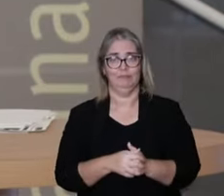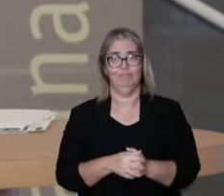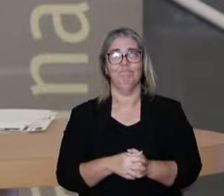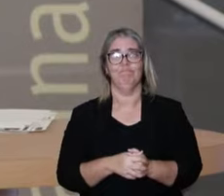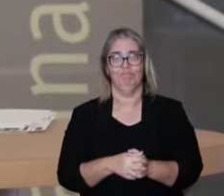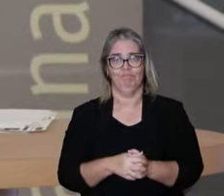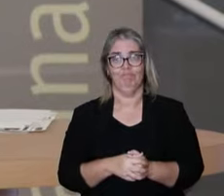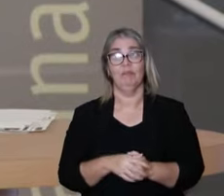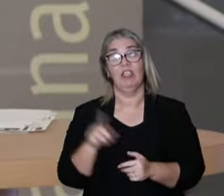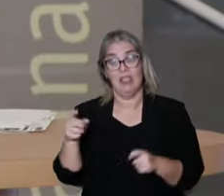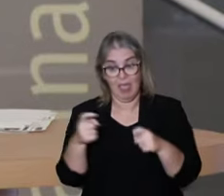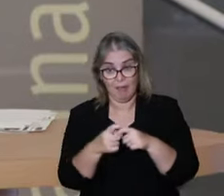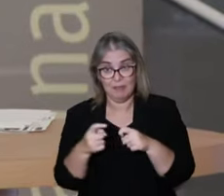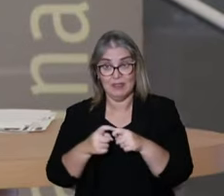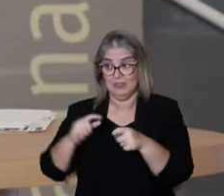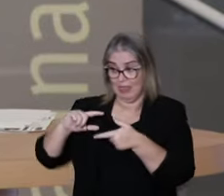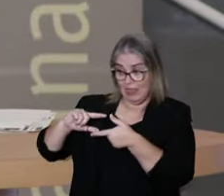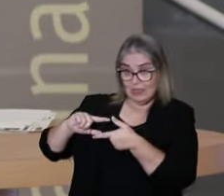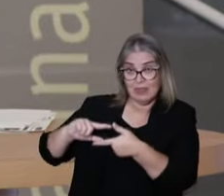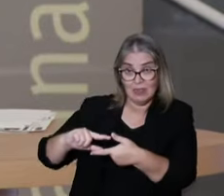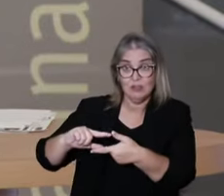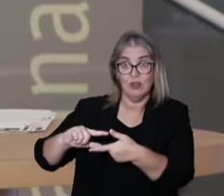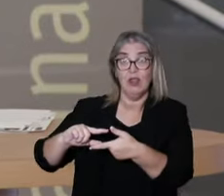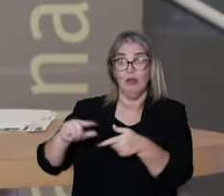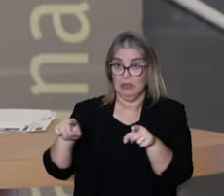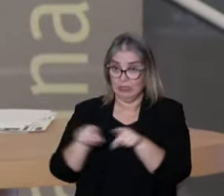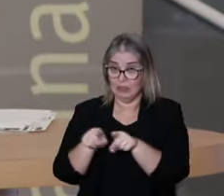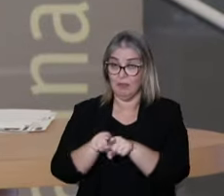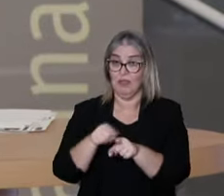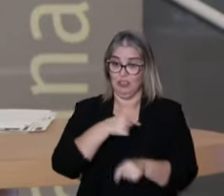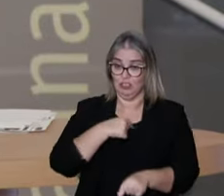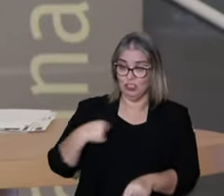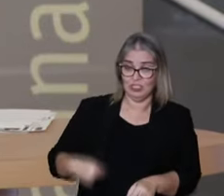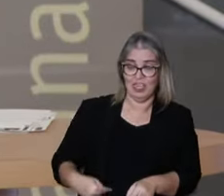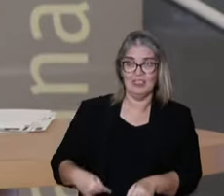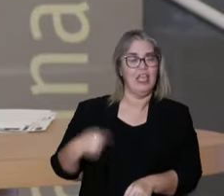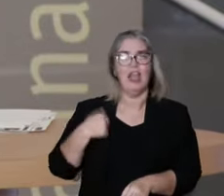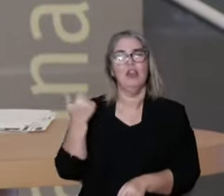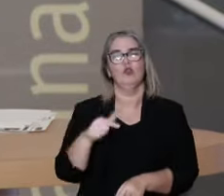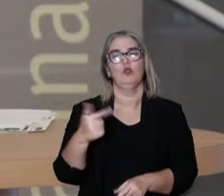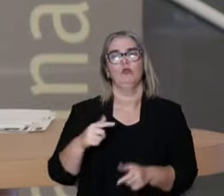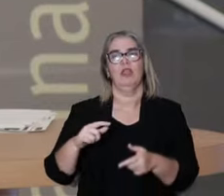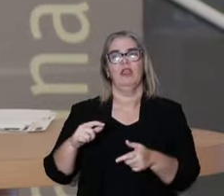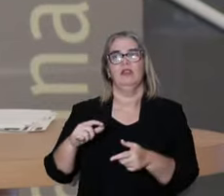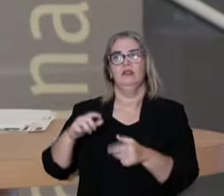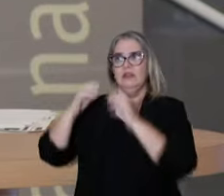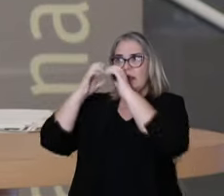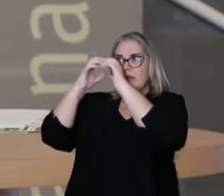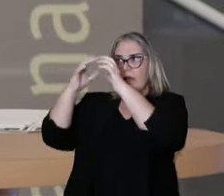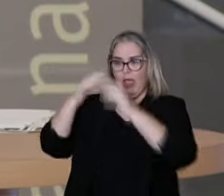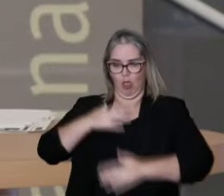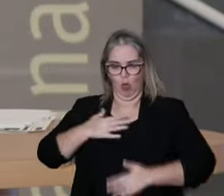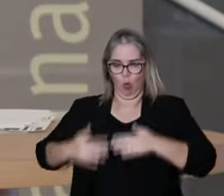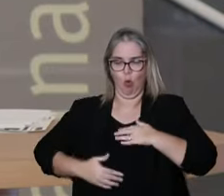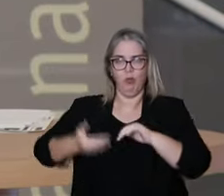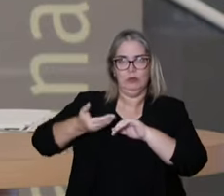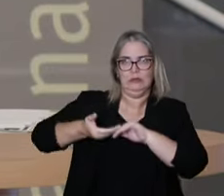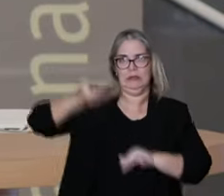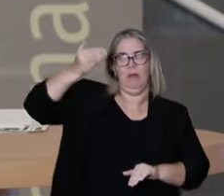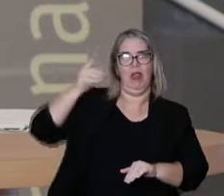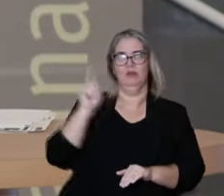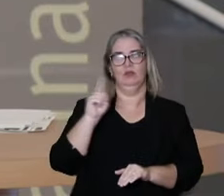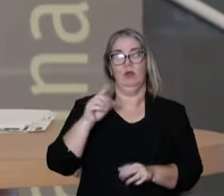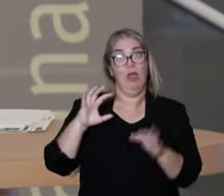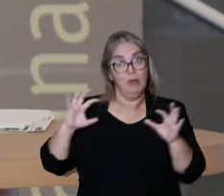that get in the way. And these traditional medicines, the Chinese medicine also, they don't work with this separation, they